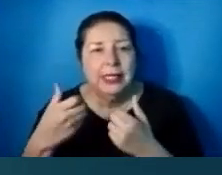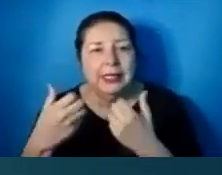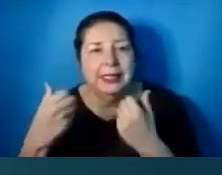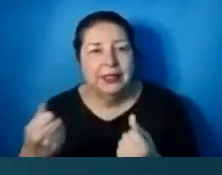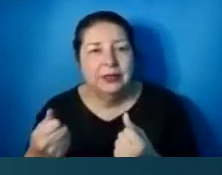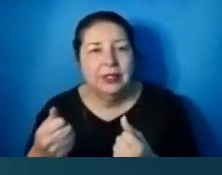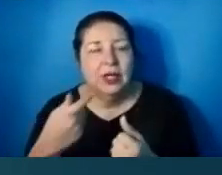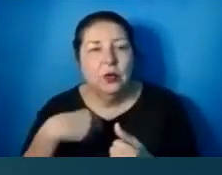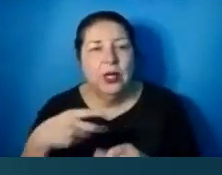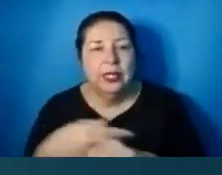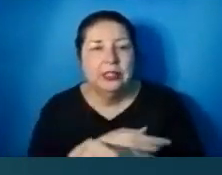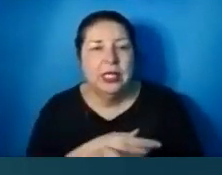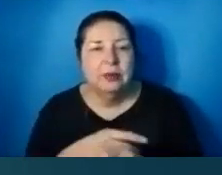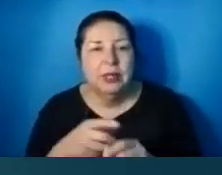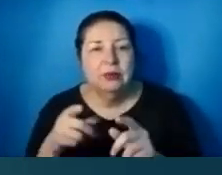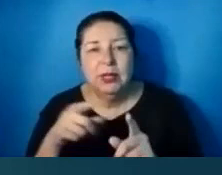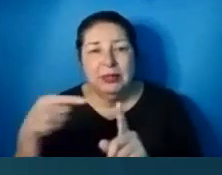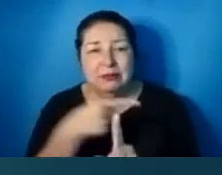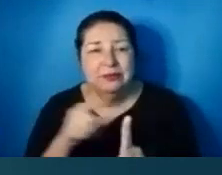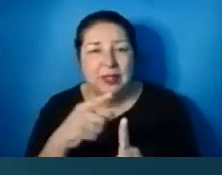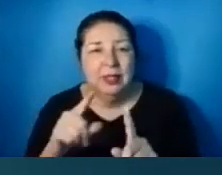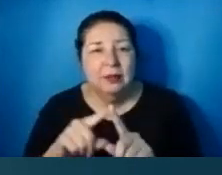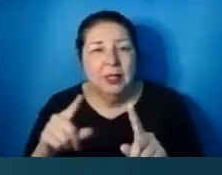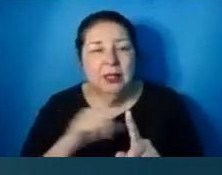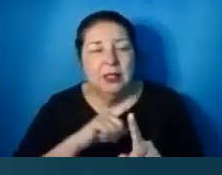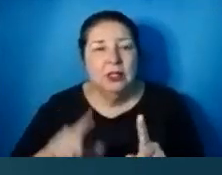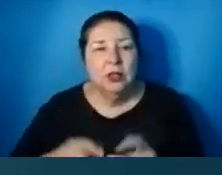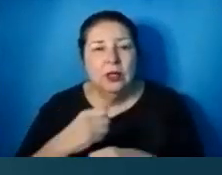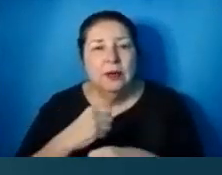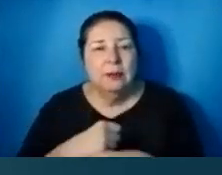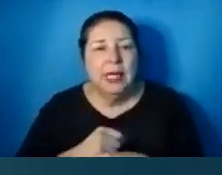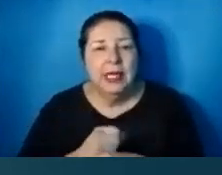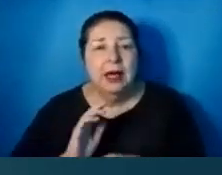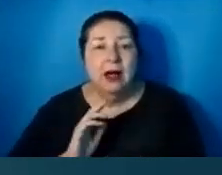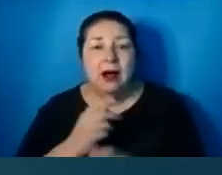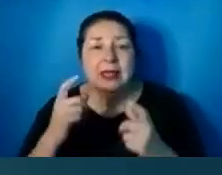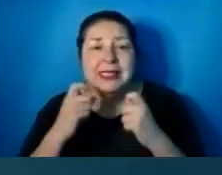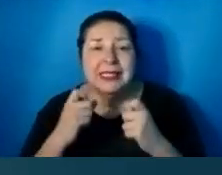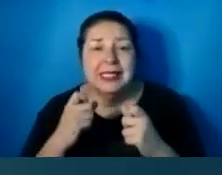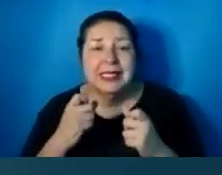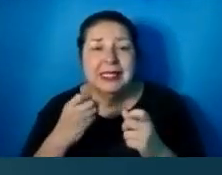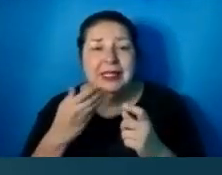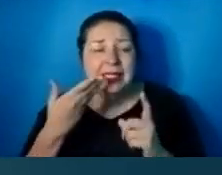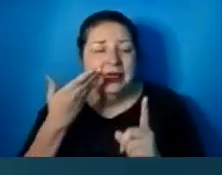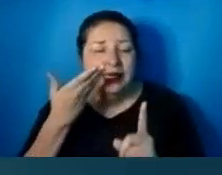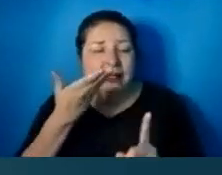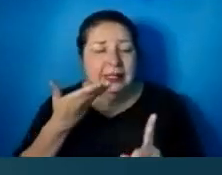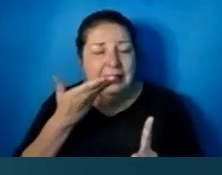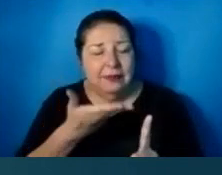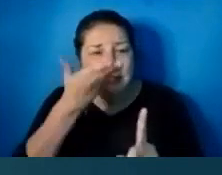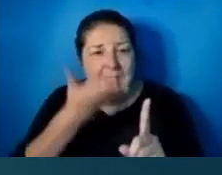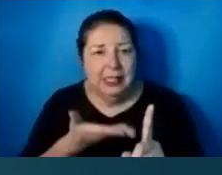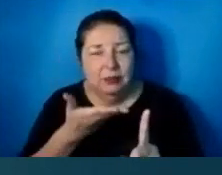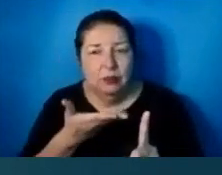But the Lord has caused the iniquity of us all to fall on him. We traditionally